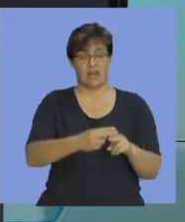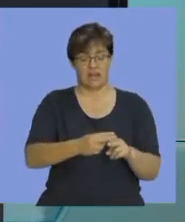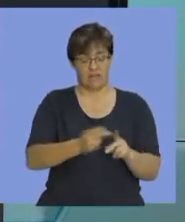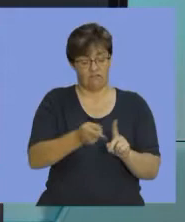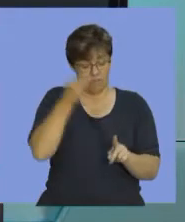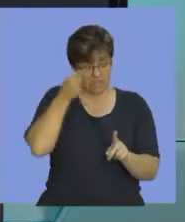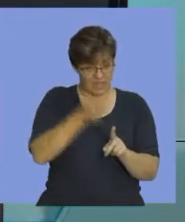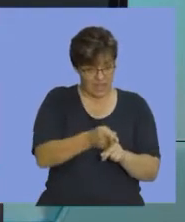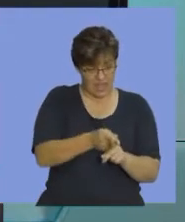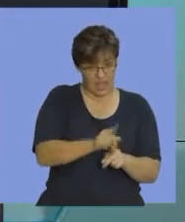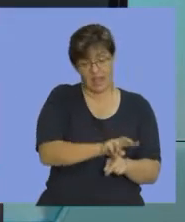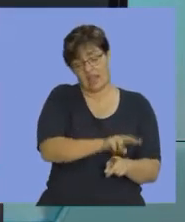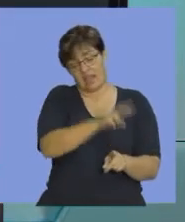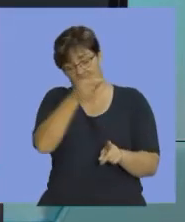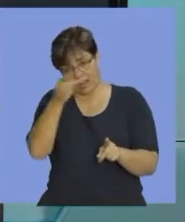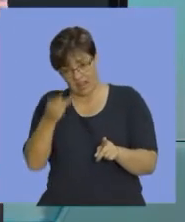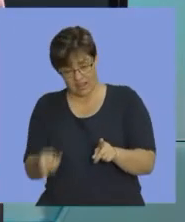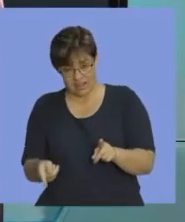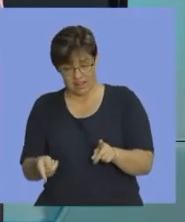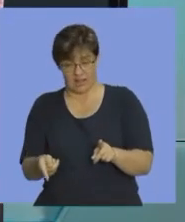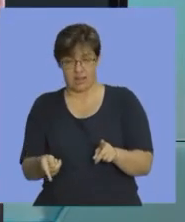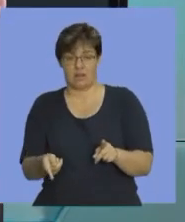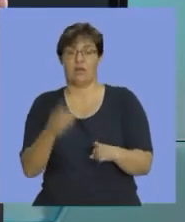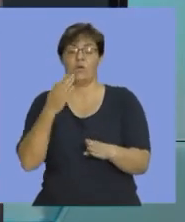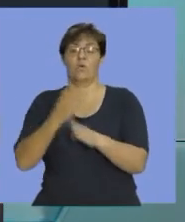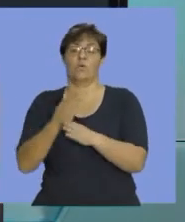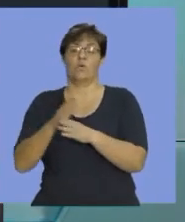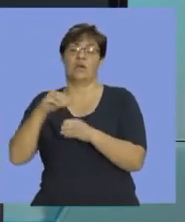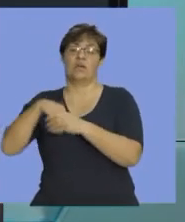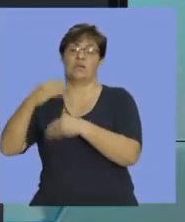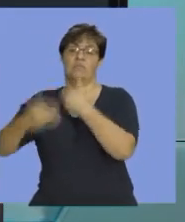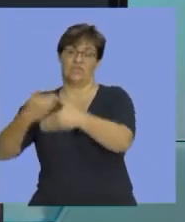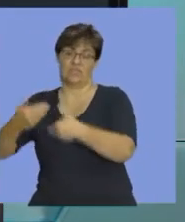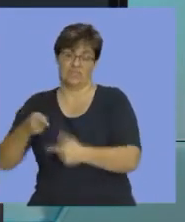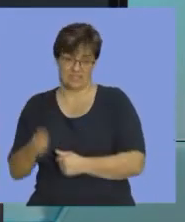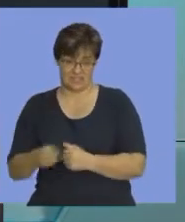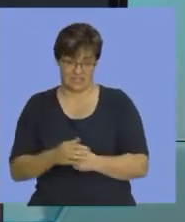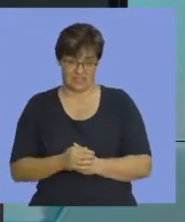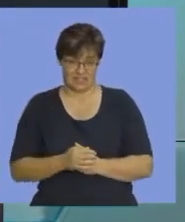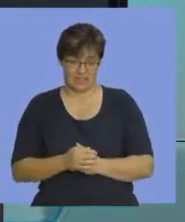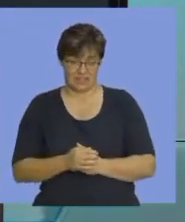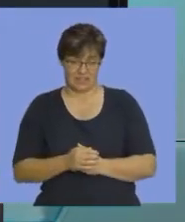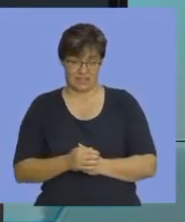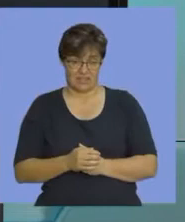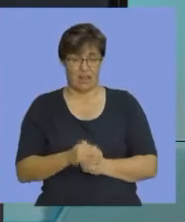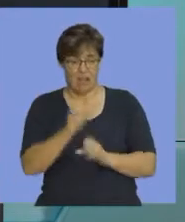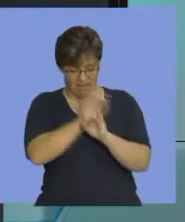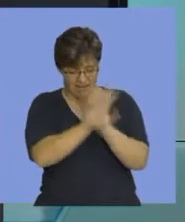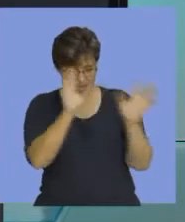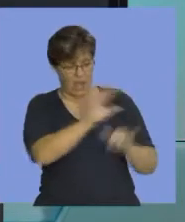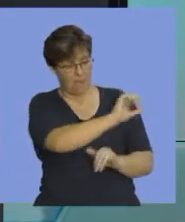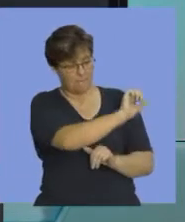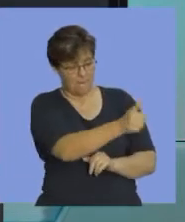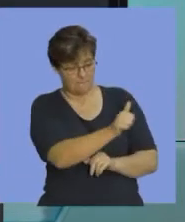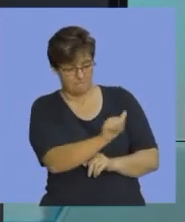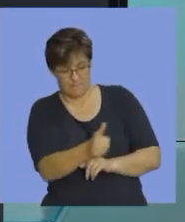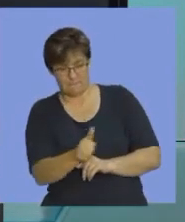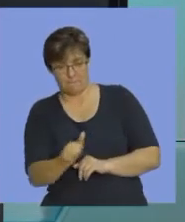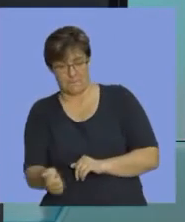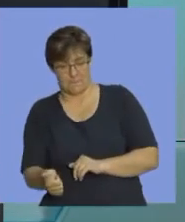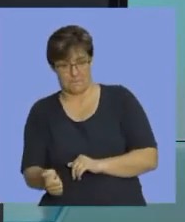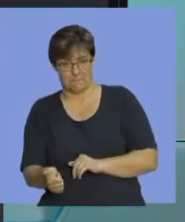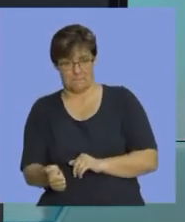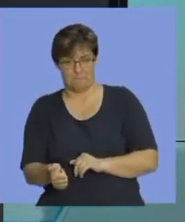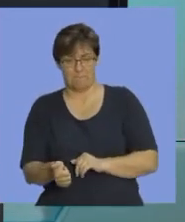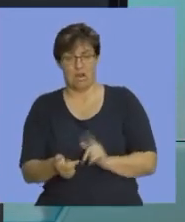from that cost account into the work in process. Clearly, you can see how the information